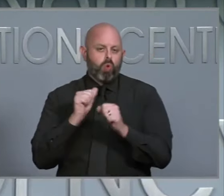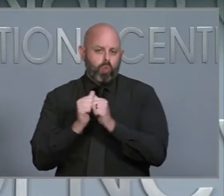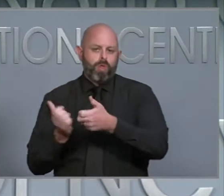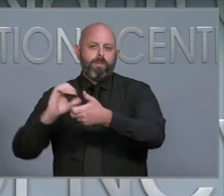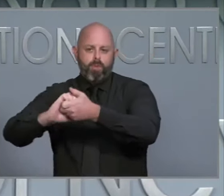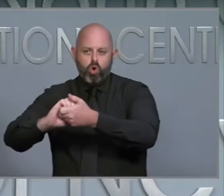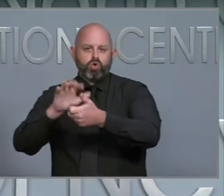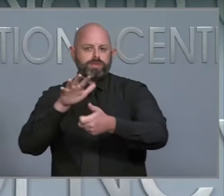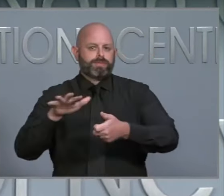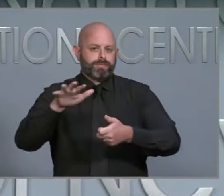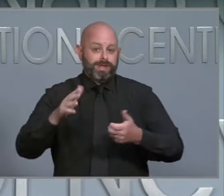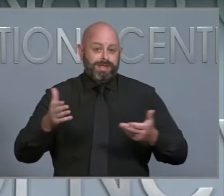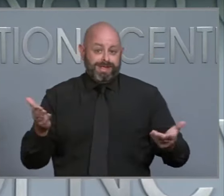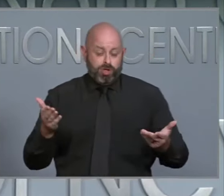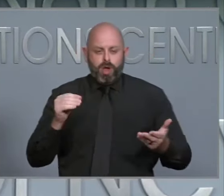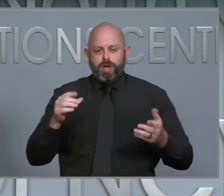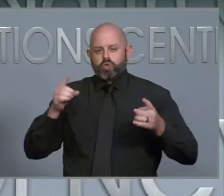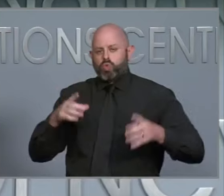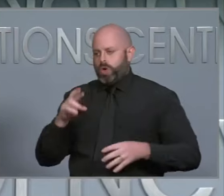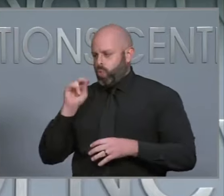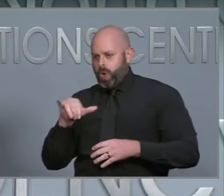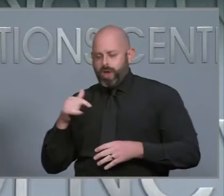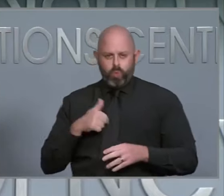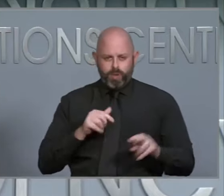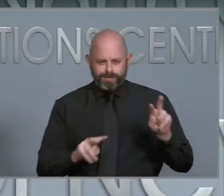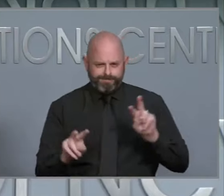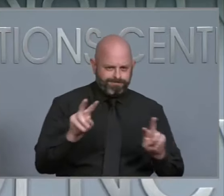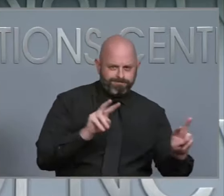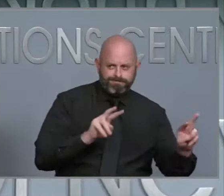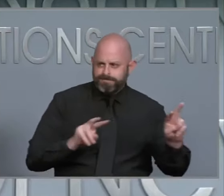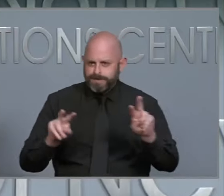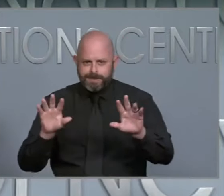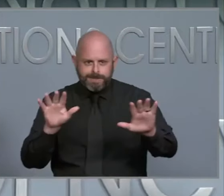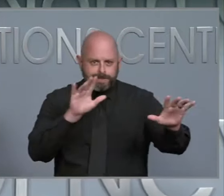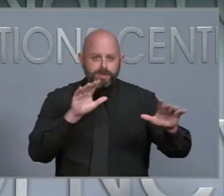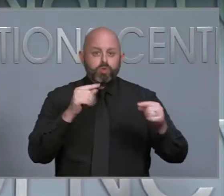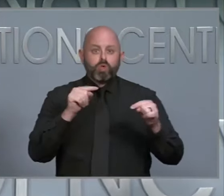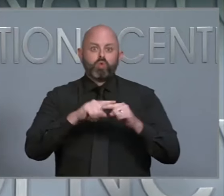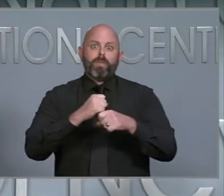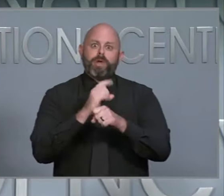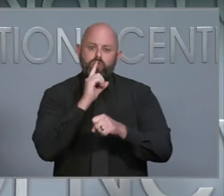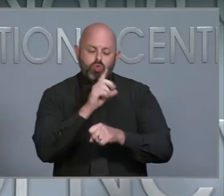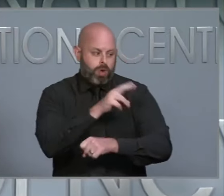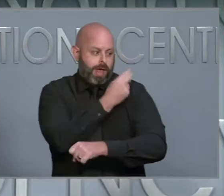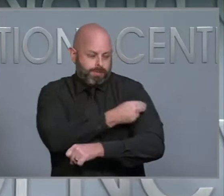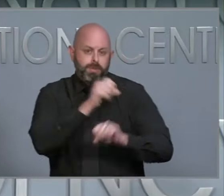as we evaluate the situation and bring supplies to the hospitals to sustain their operations.